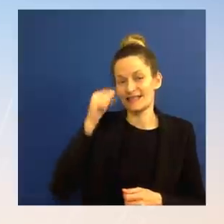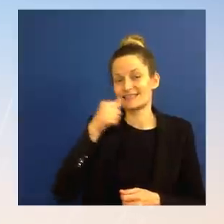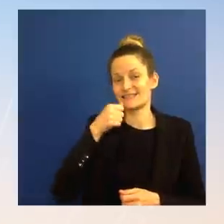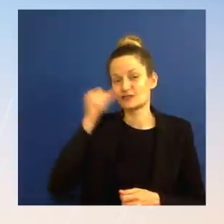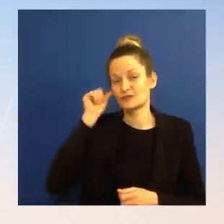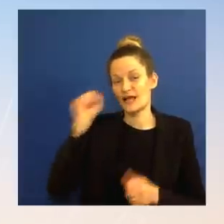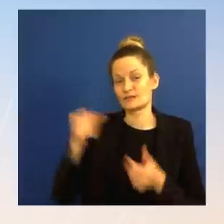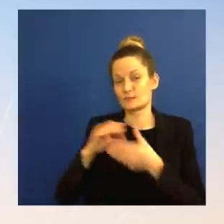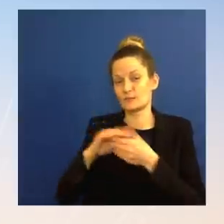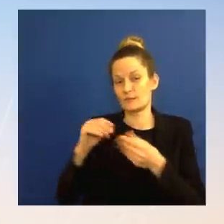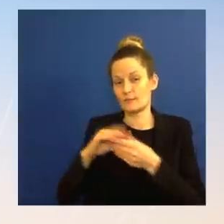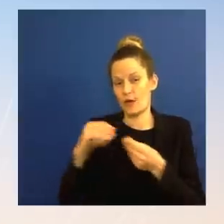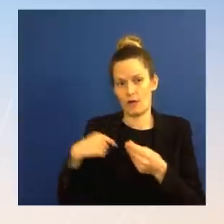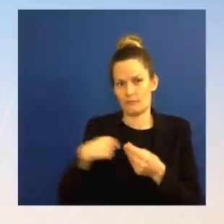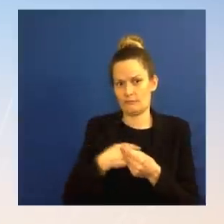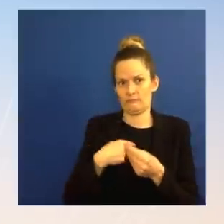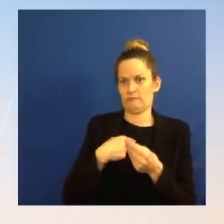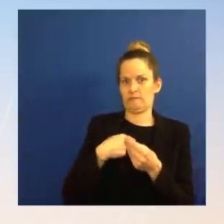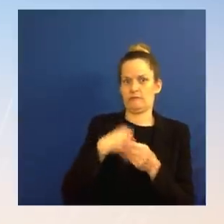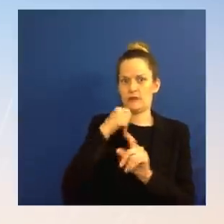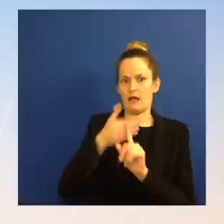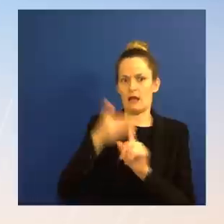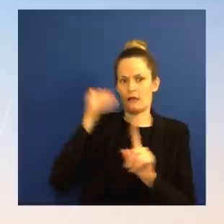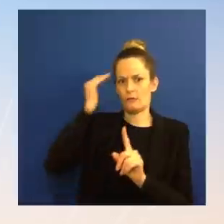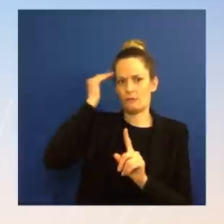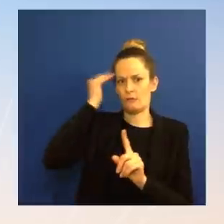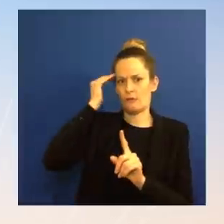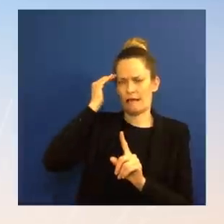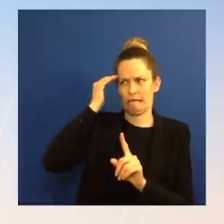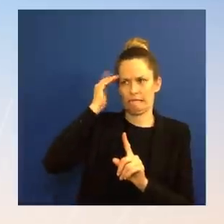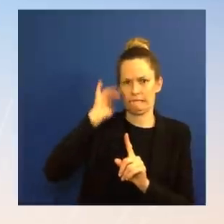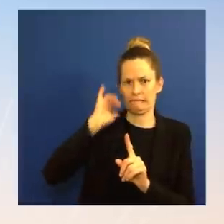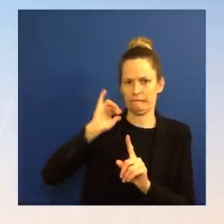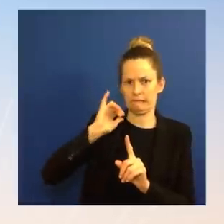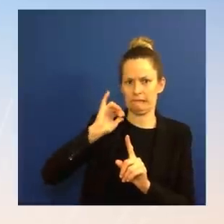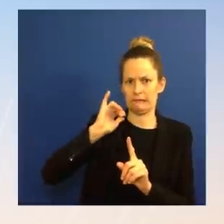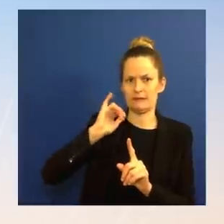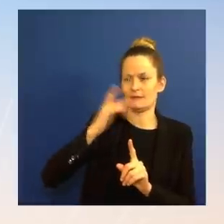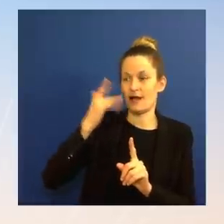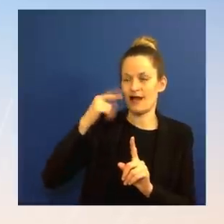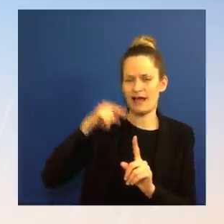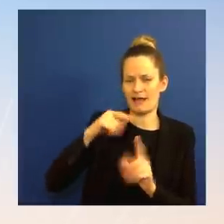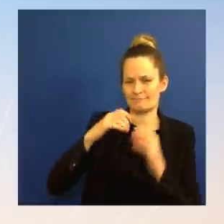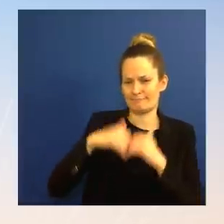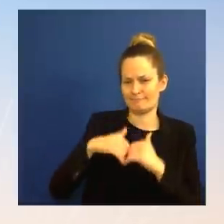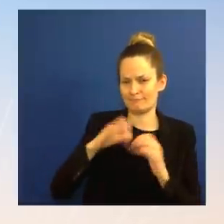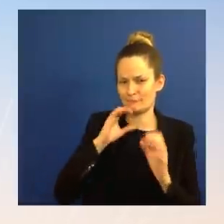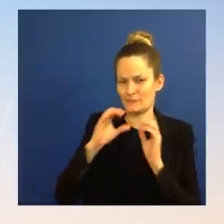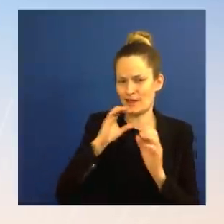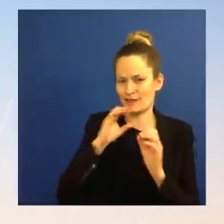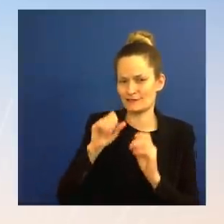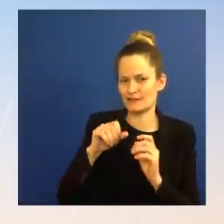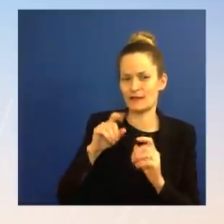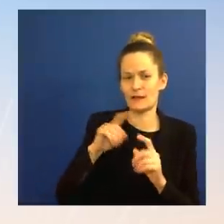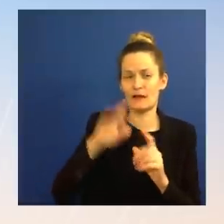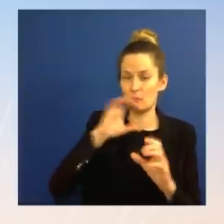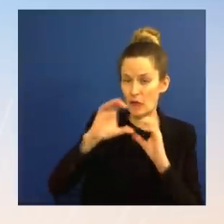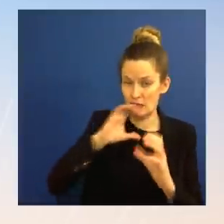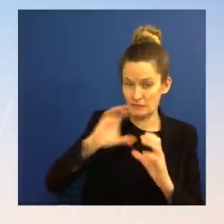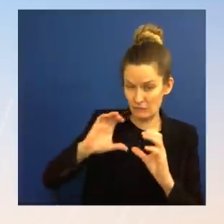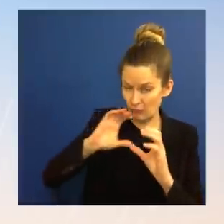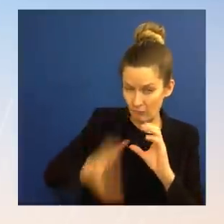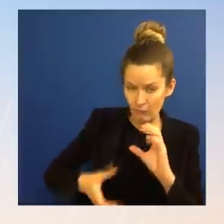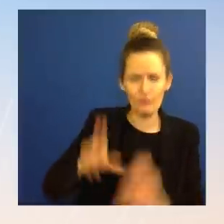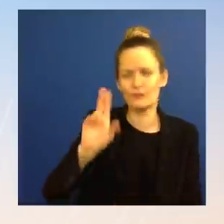So I wouldn't call that a breakdown in- I guess it's a temporary breakdown in communication, but we have a strong and abiding